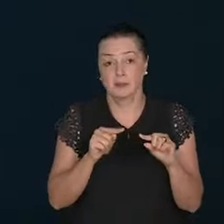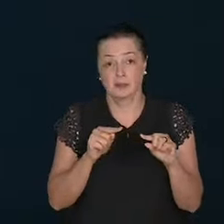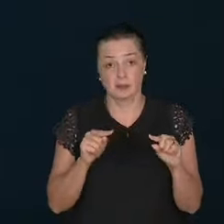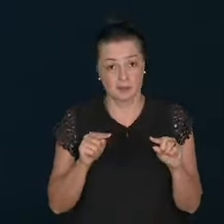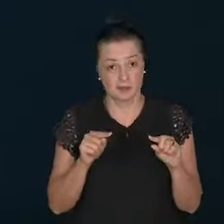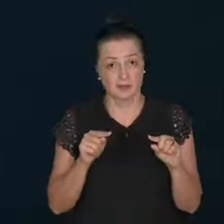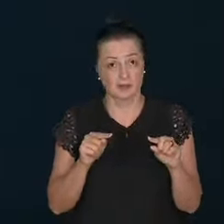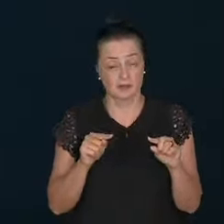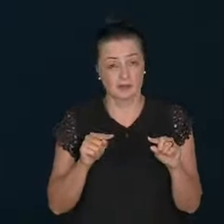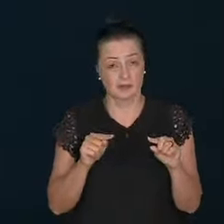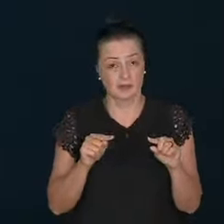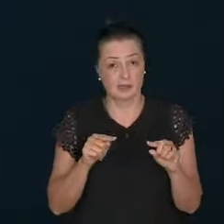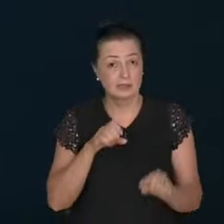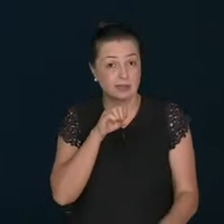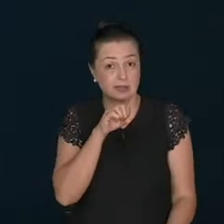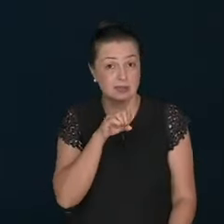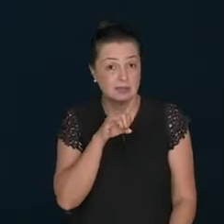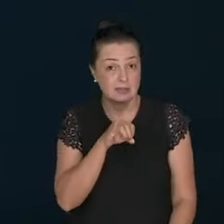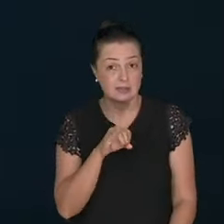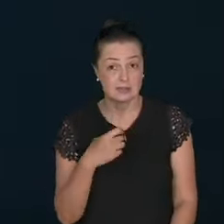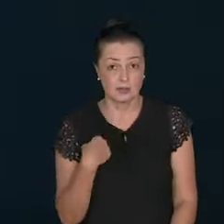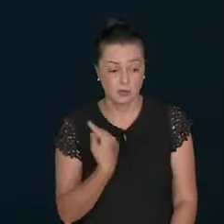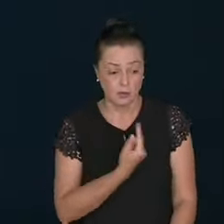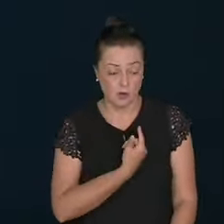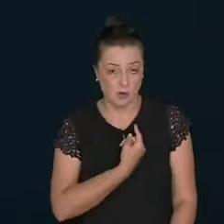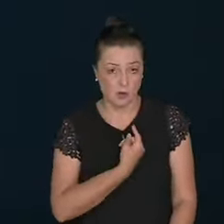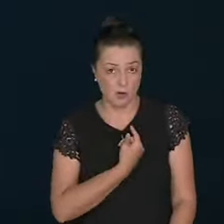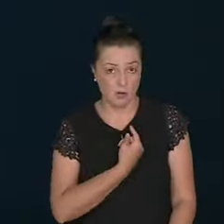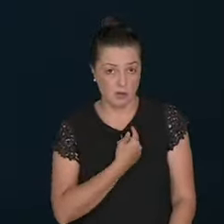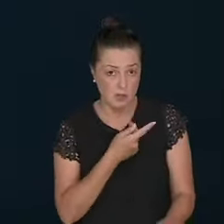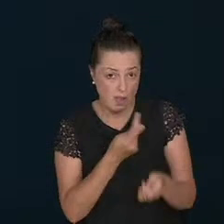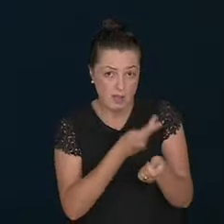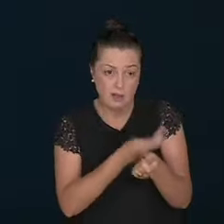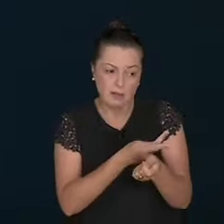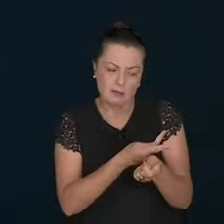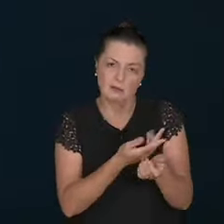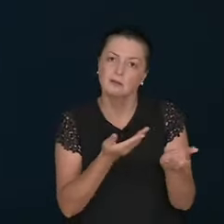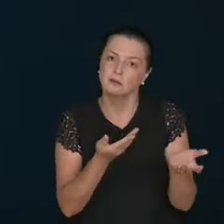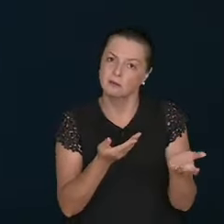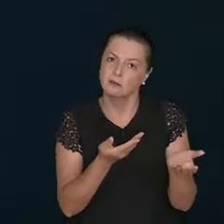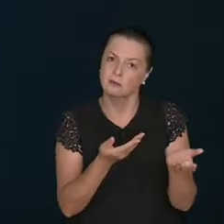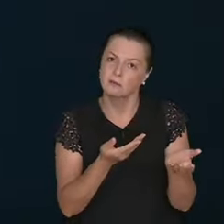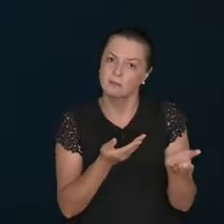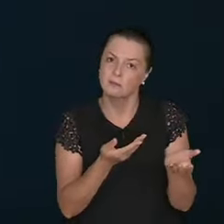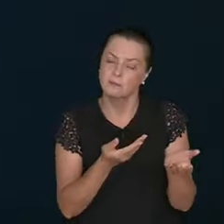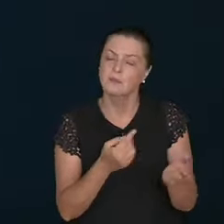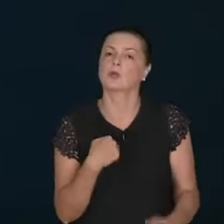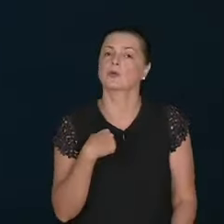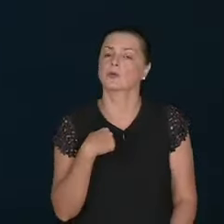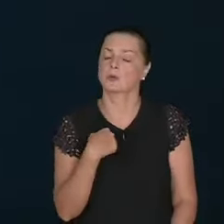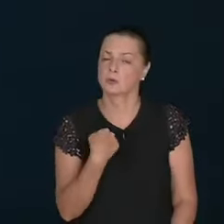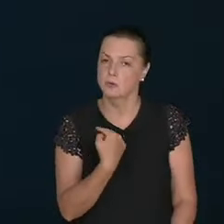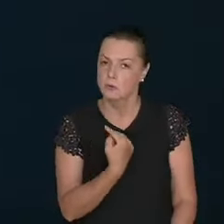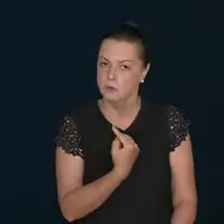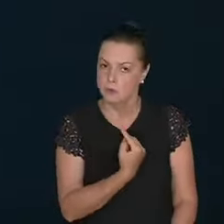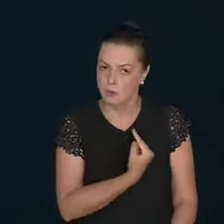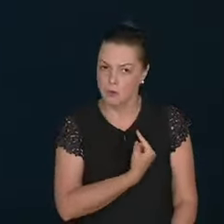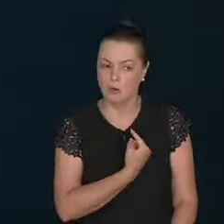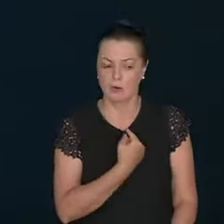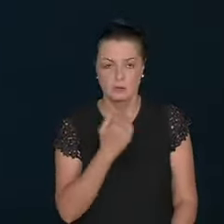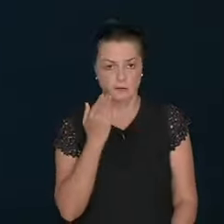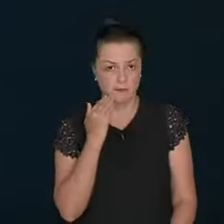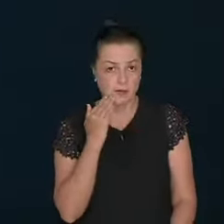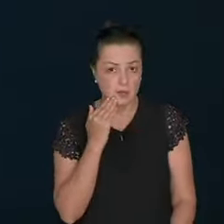He. Does not. Exempt. Us. From. Our. Mistakes. No. If we. Make. Mistakes. If we. Sing.